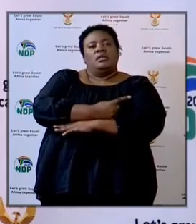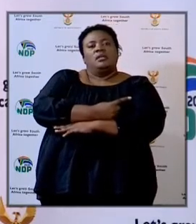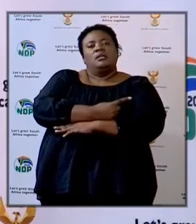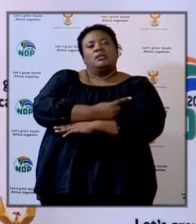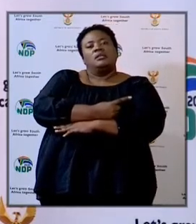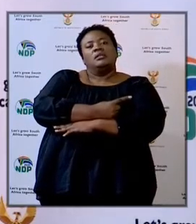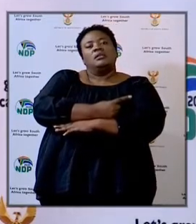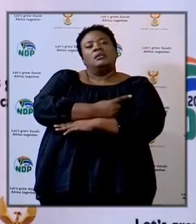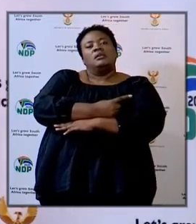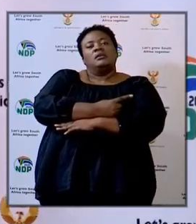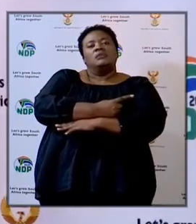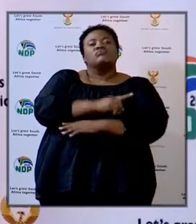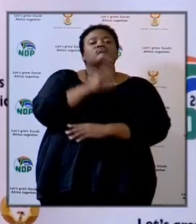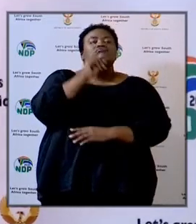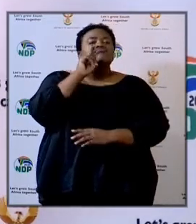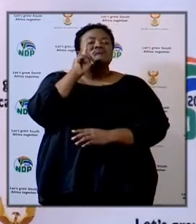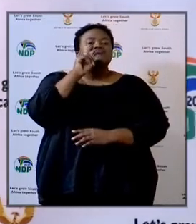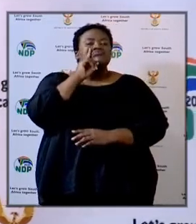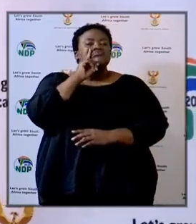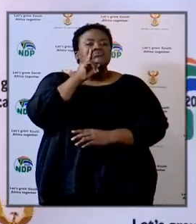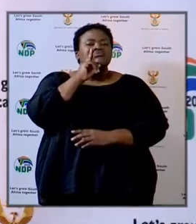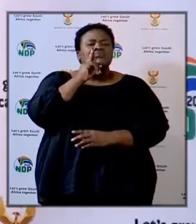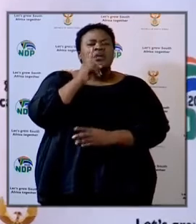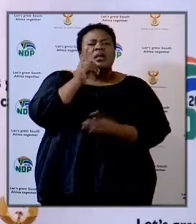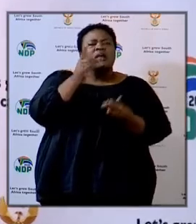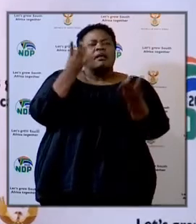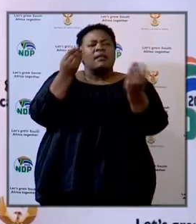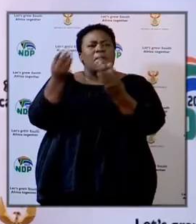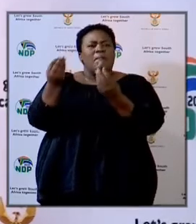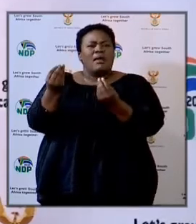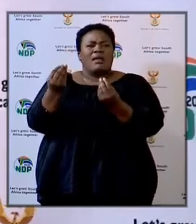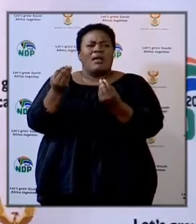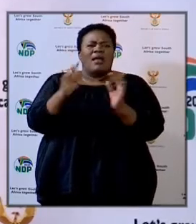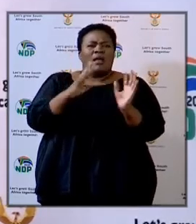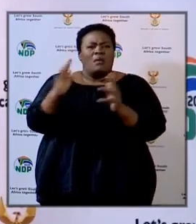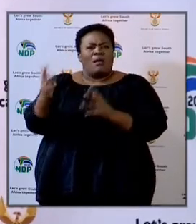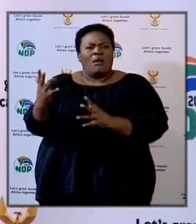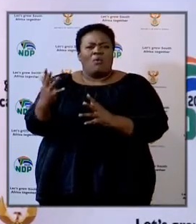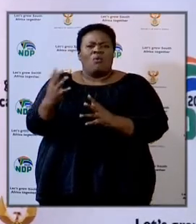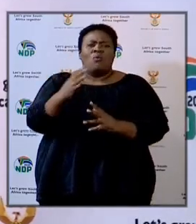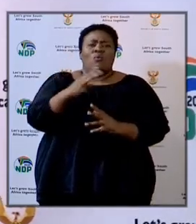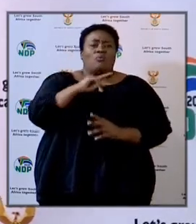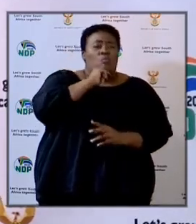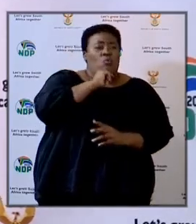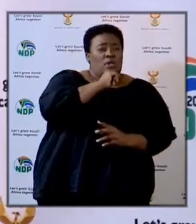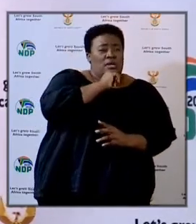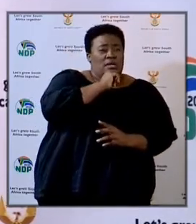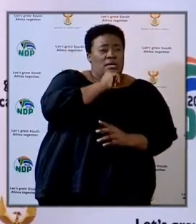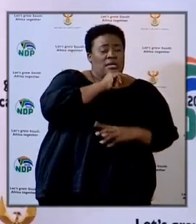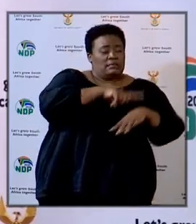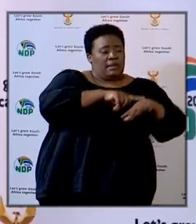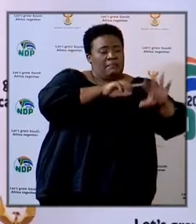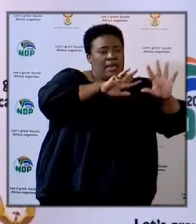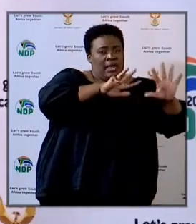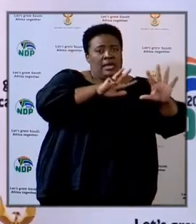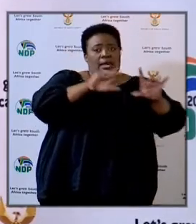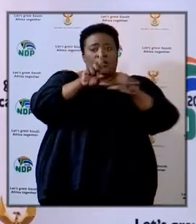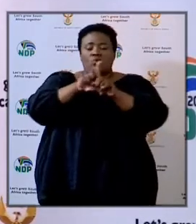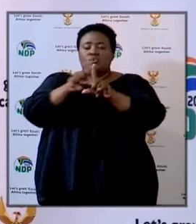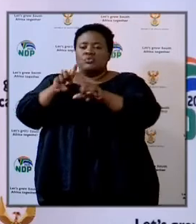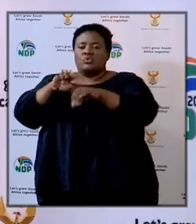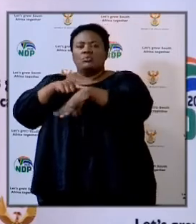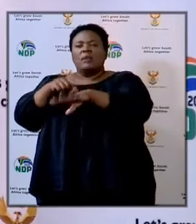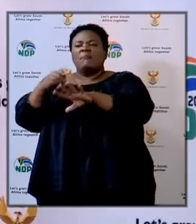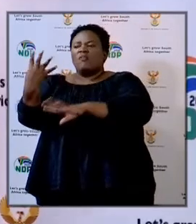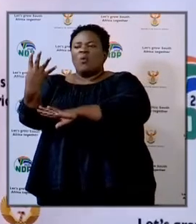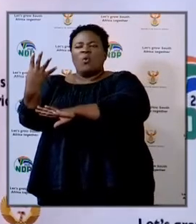gather and tally the numbers in the morning at nine o'clock and in the afternoon at four o